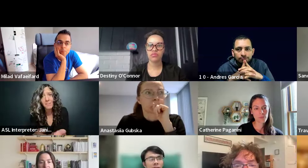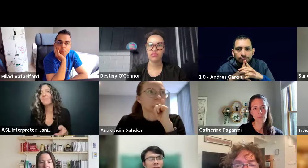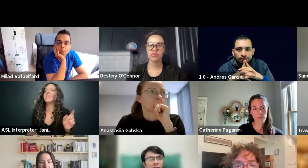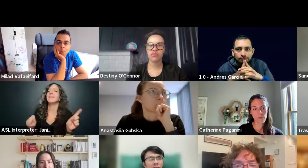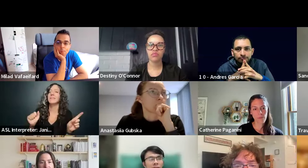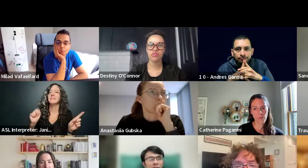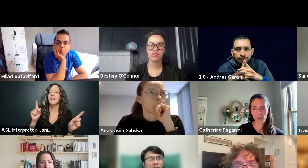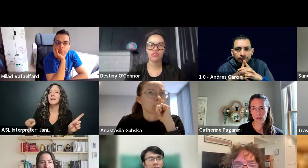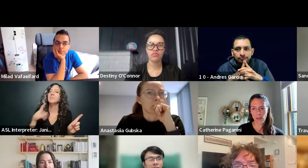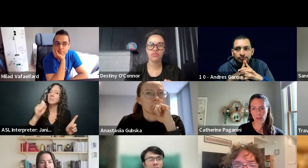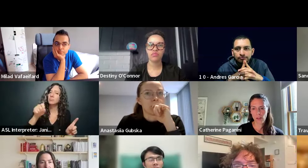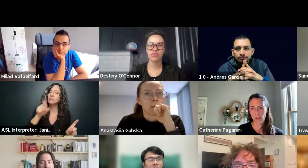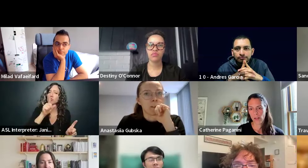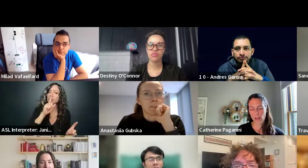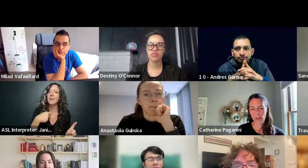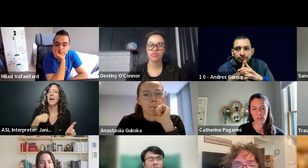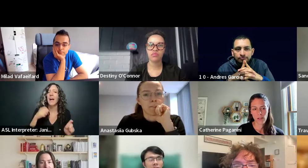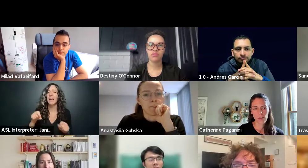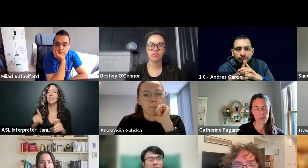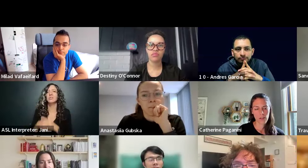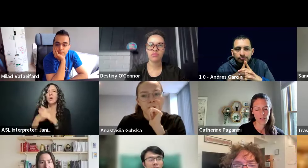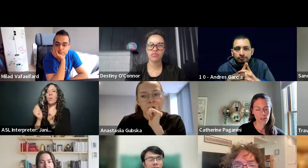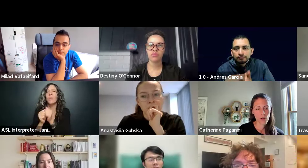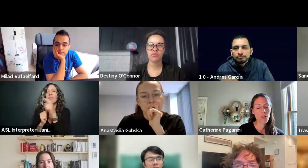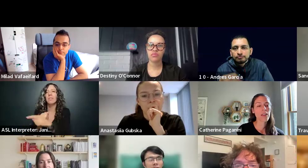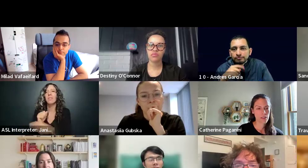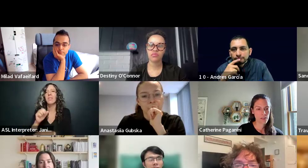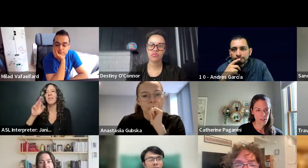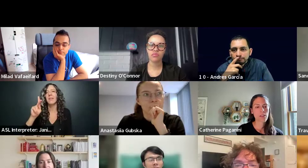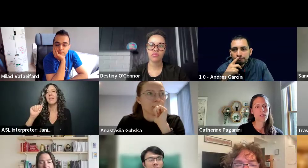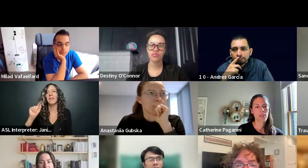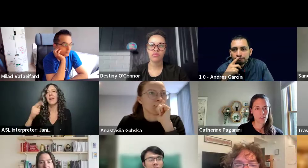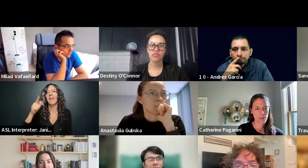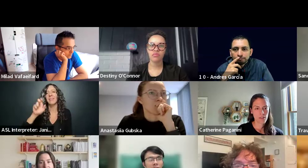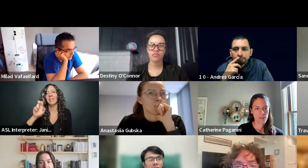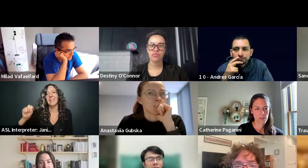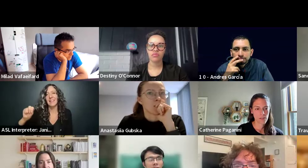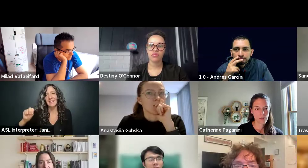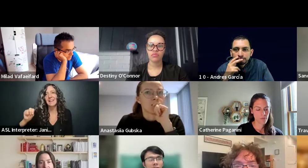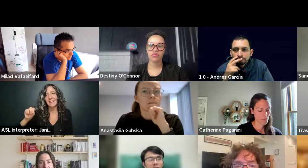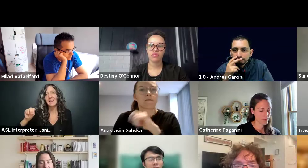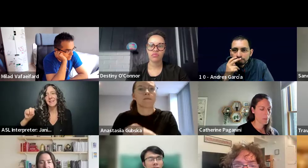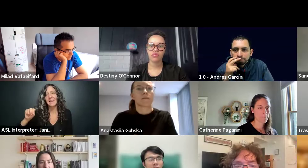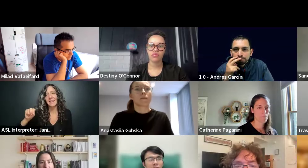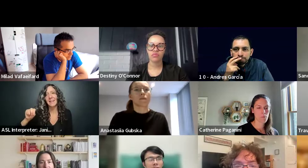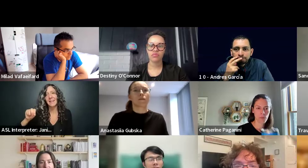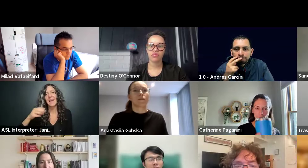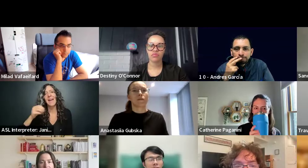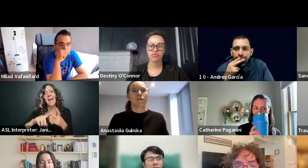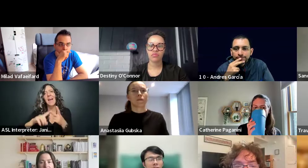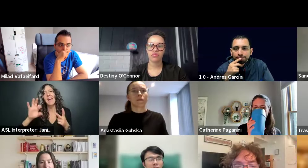Yeah. have to, again, get started with Kathleen. Kathleen. Kathleen. Fields. And also Frederico.